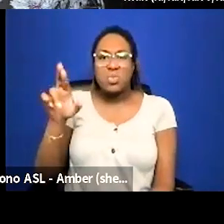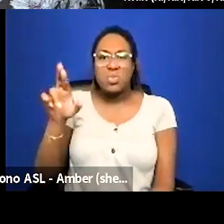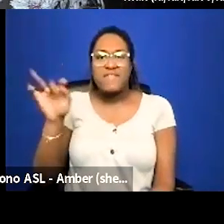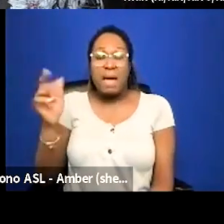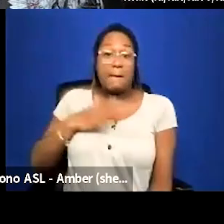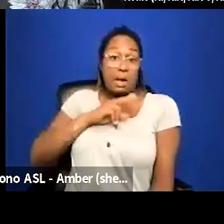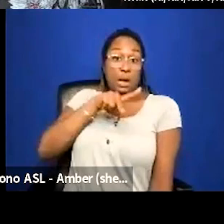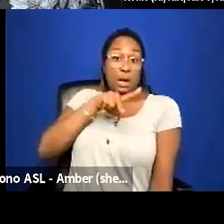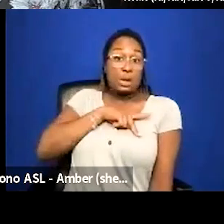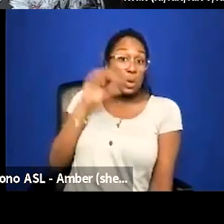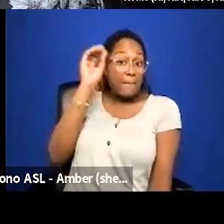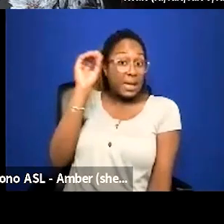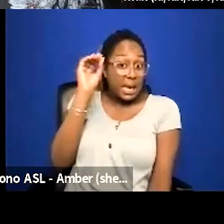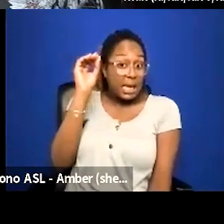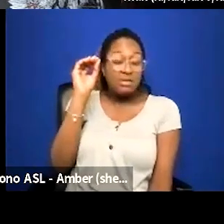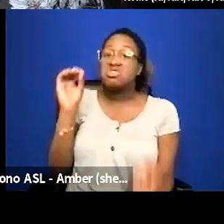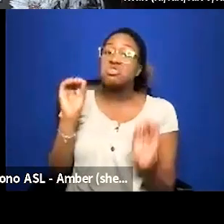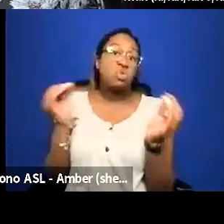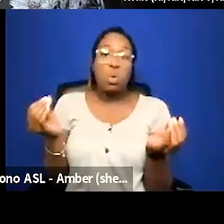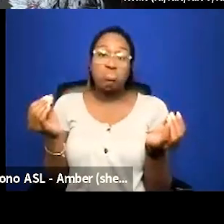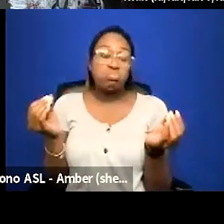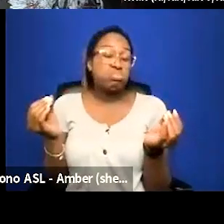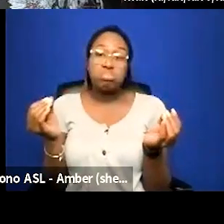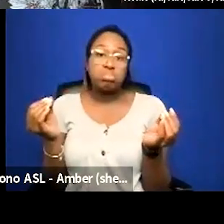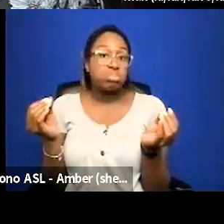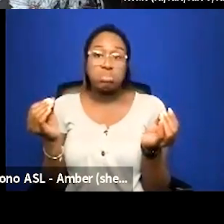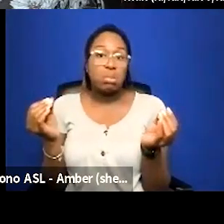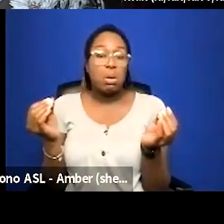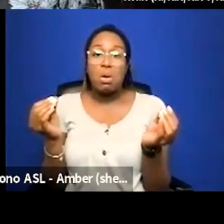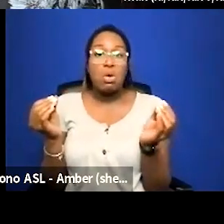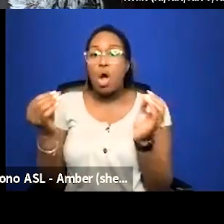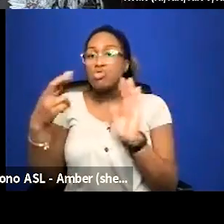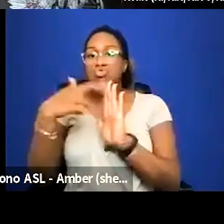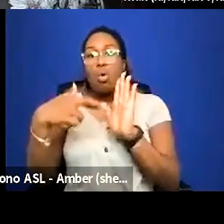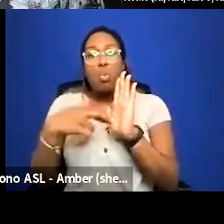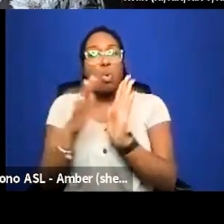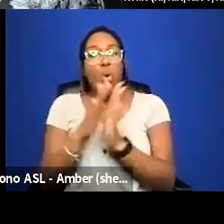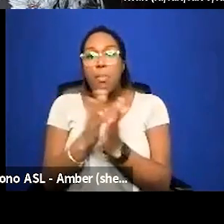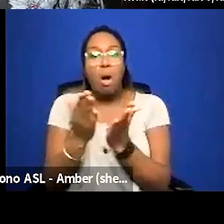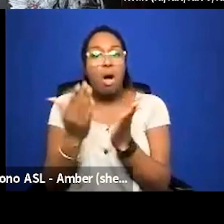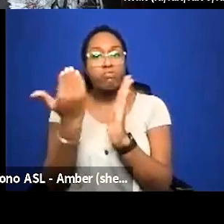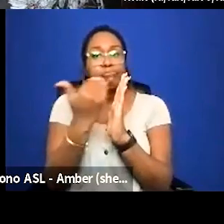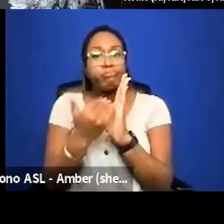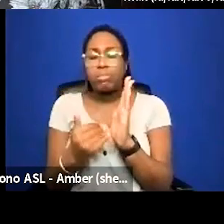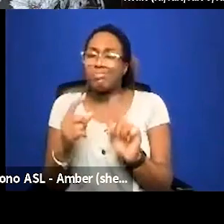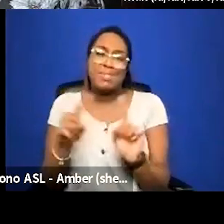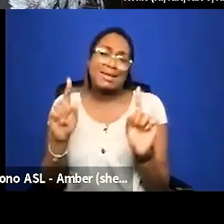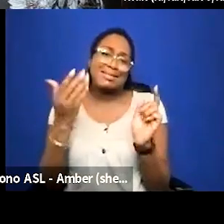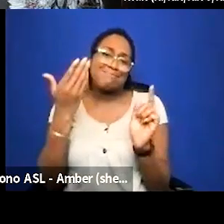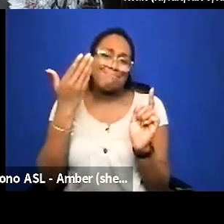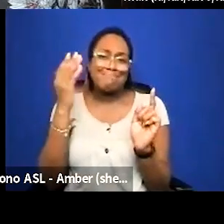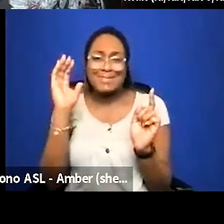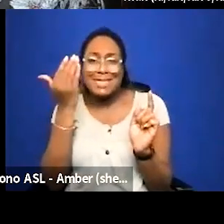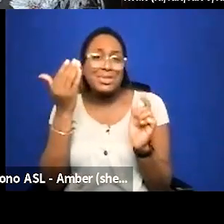personal opinion there's no nobody making a rule book about it but that seems to be the general uh